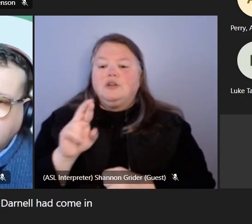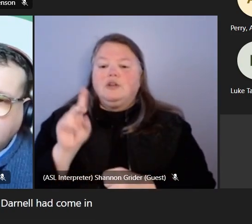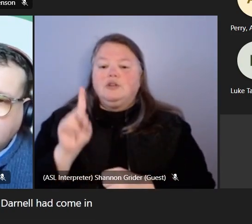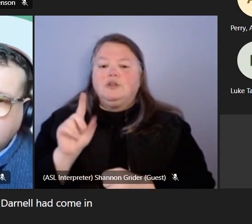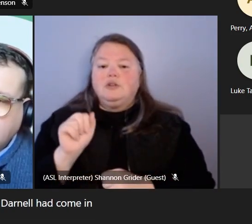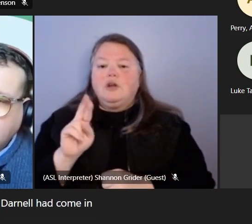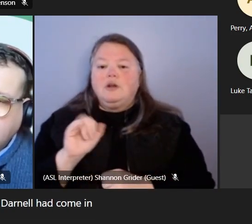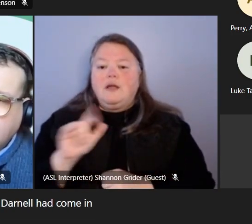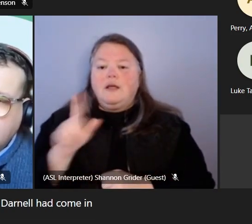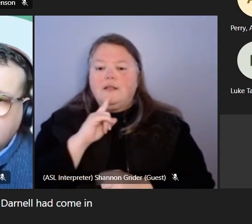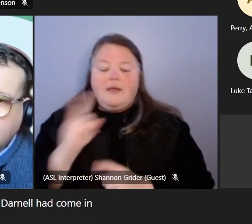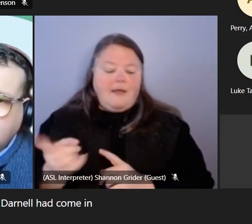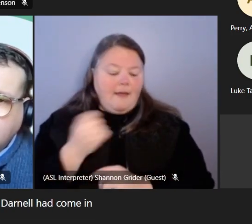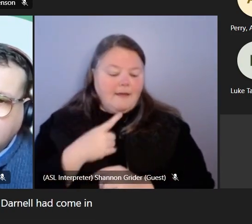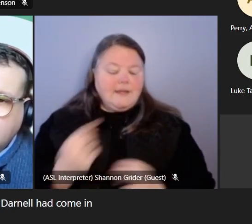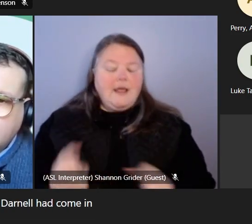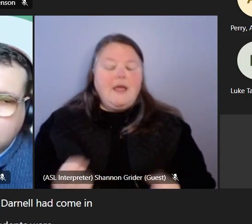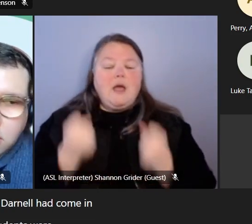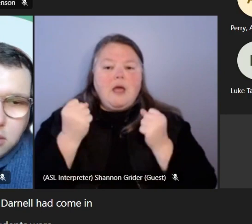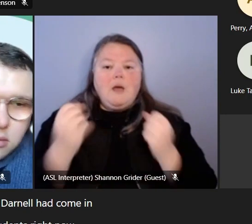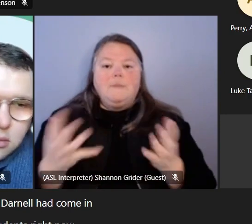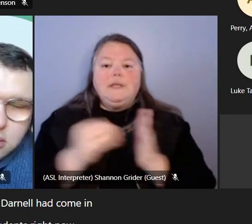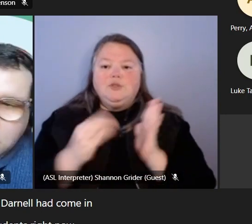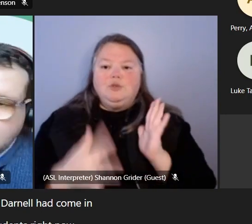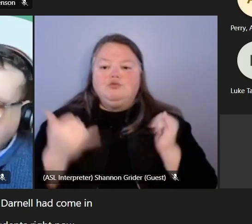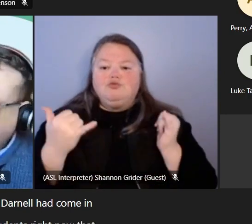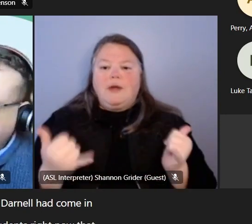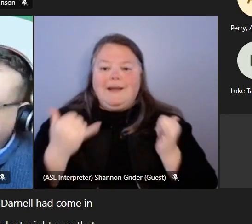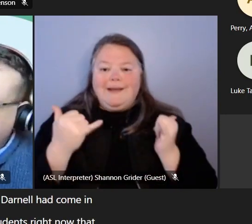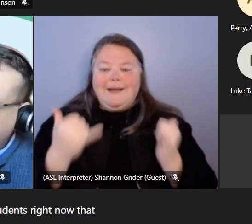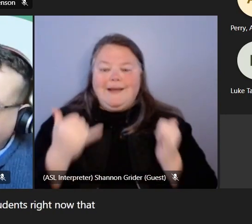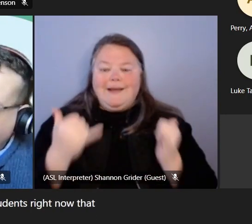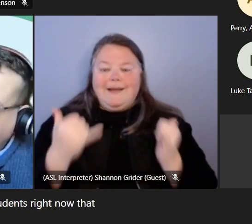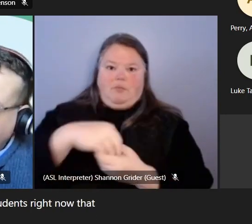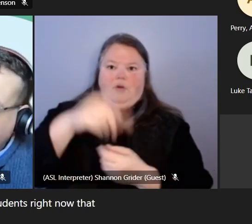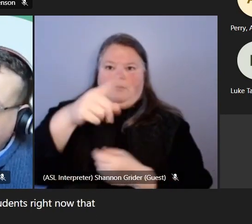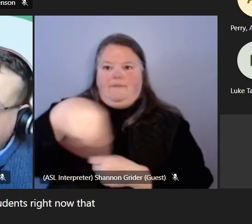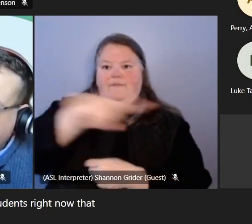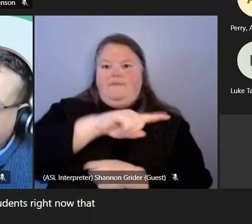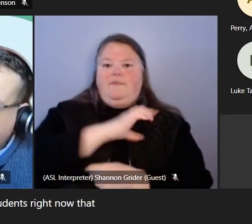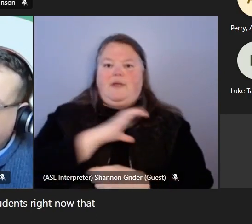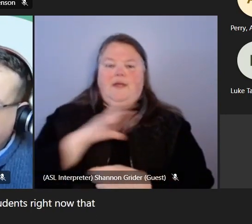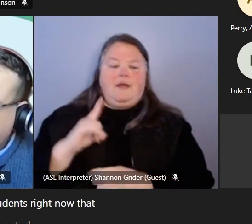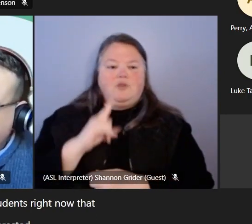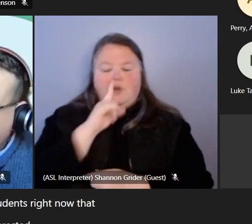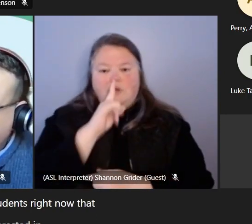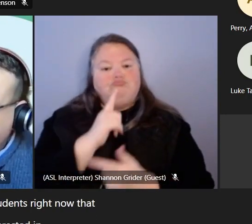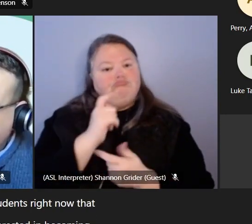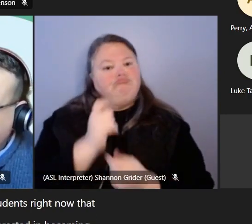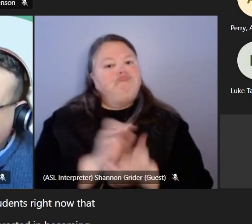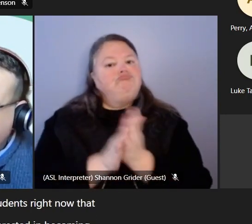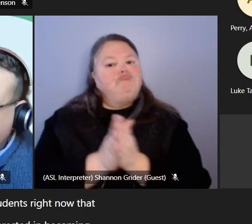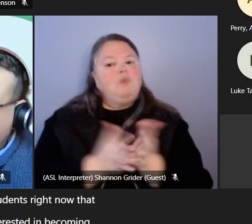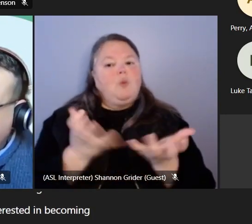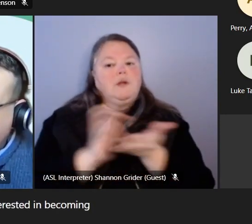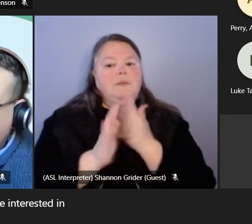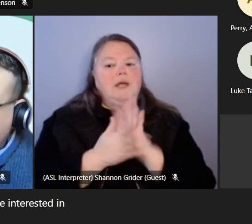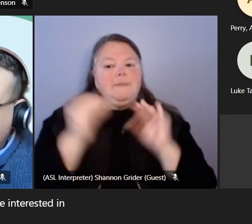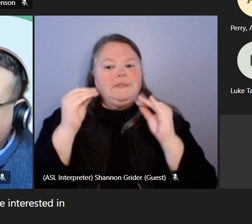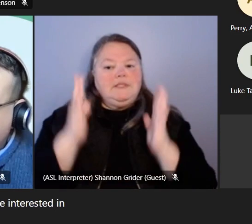you to how many students right now that are part of this advisory council are interested in becoming teachers